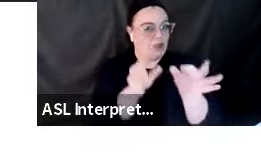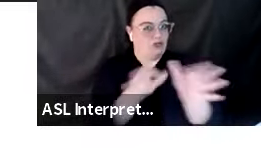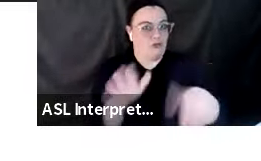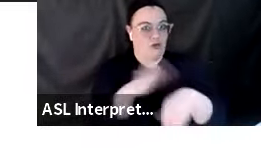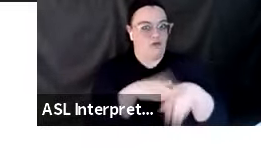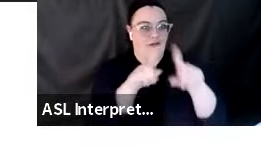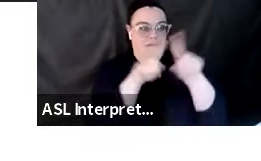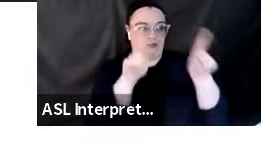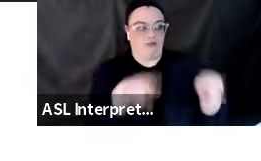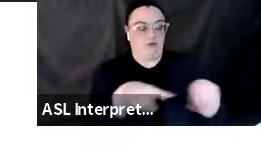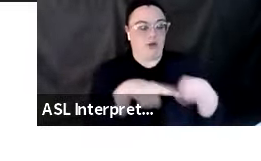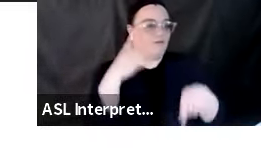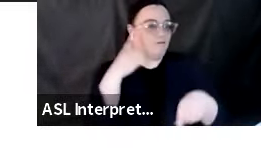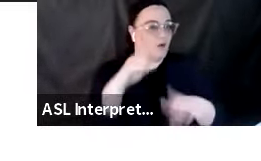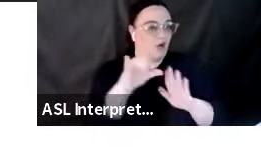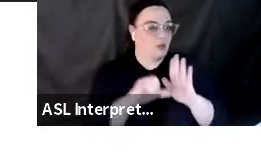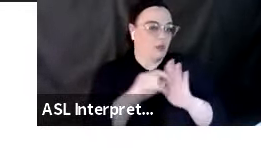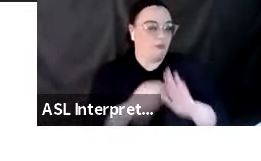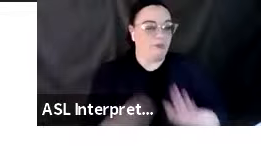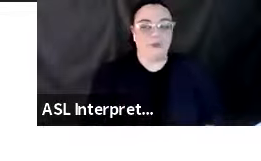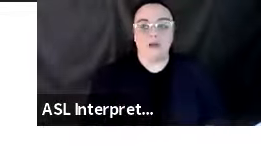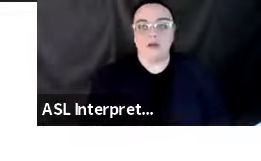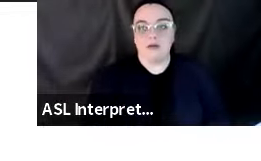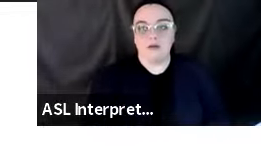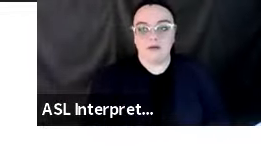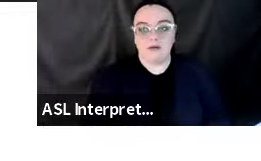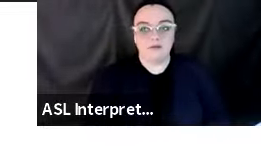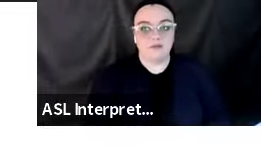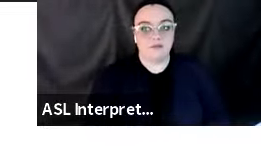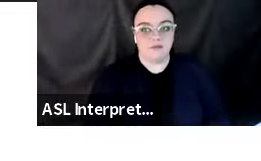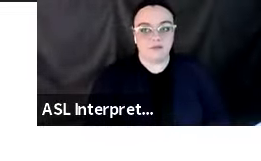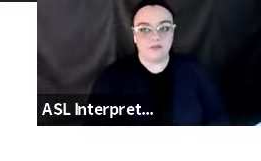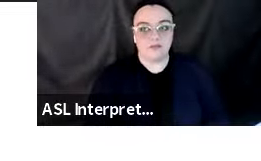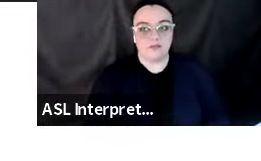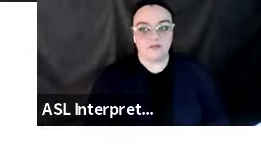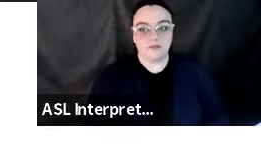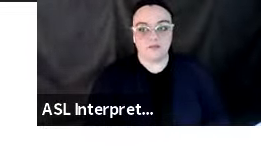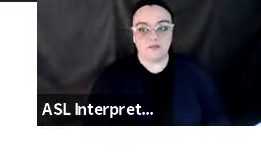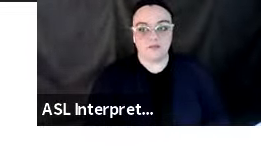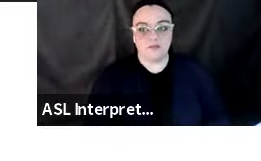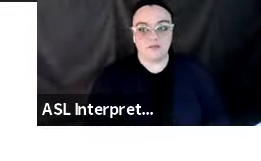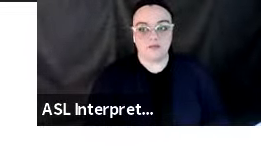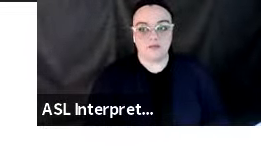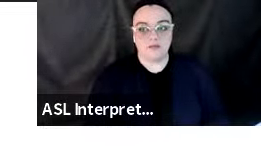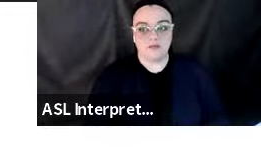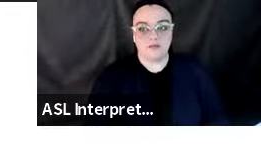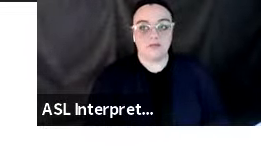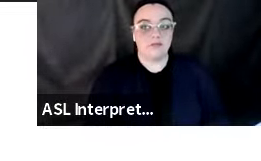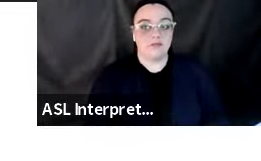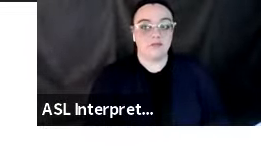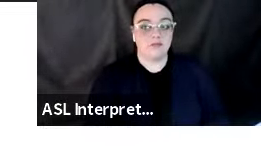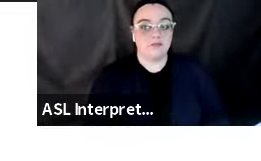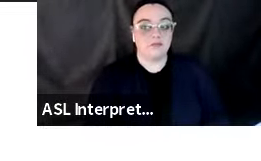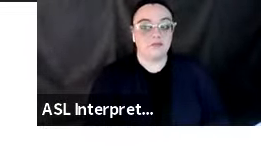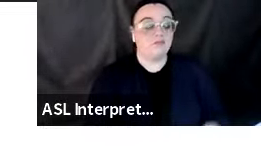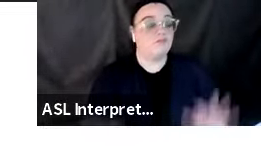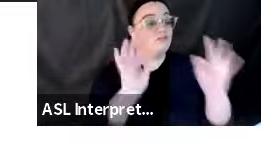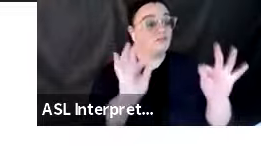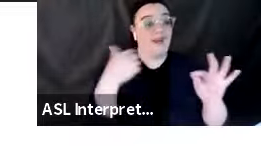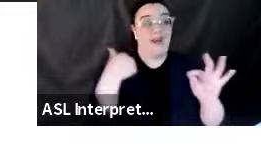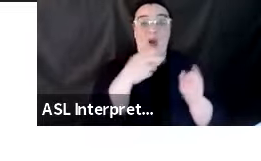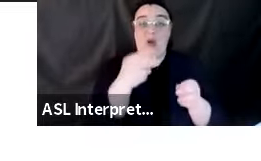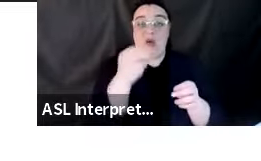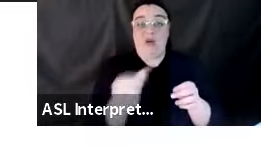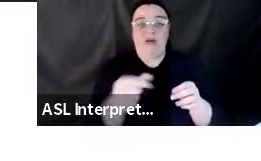in view. Thanks, Mark. Well, our quake quiz is what was the most